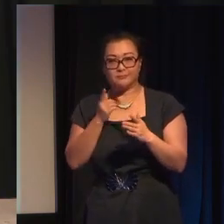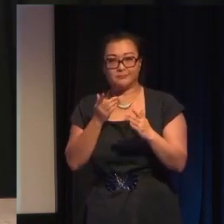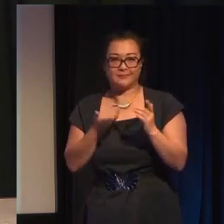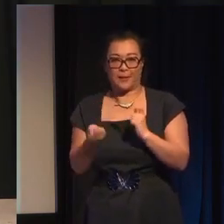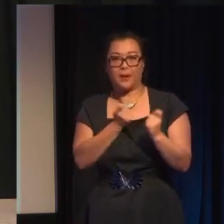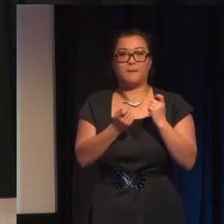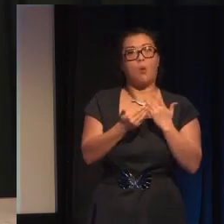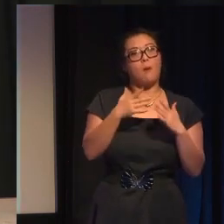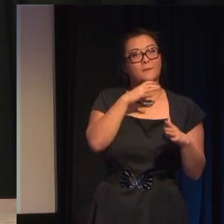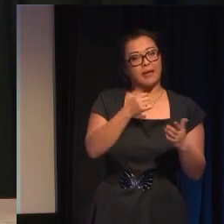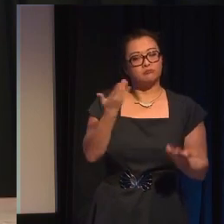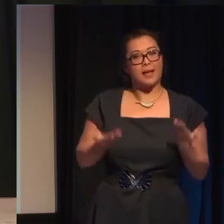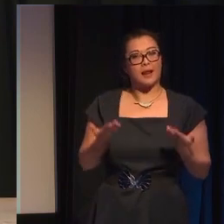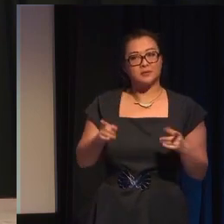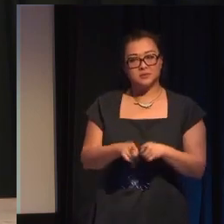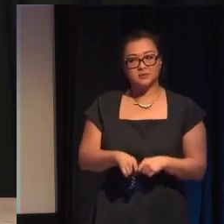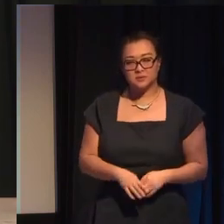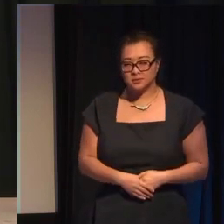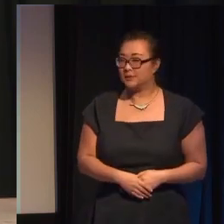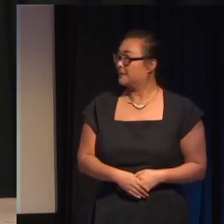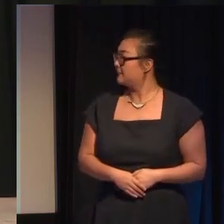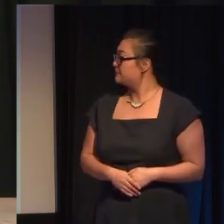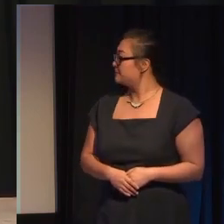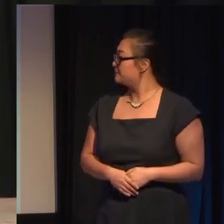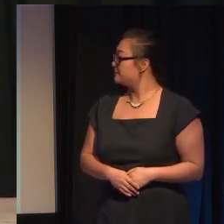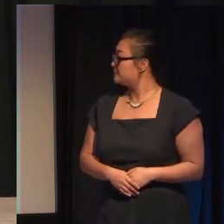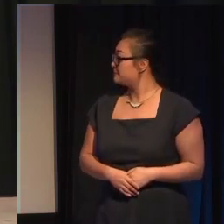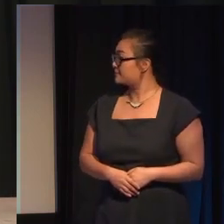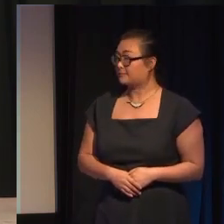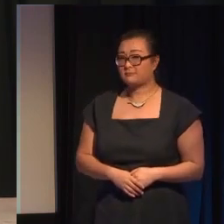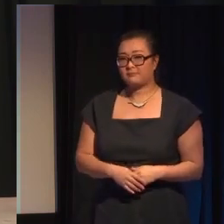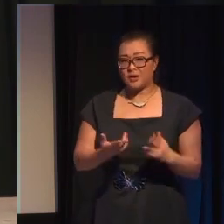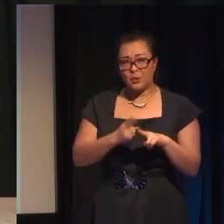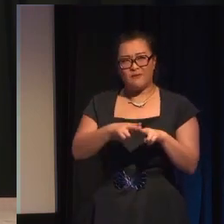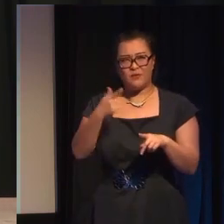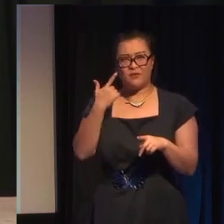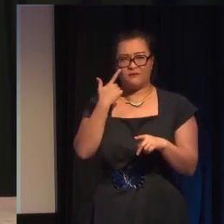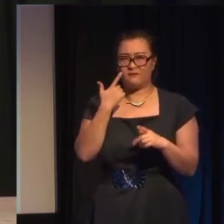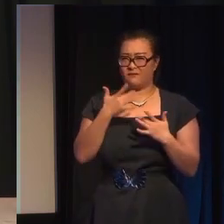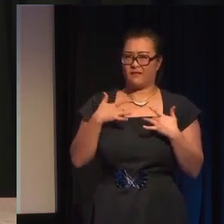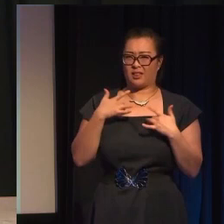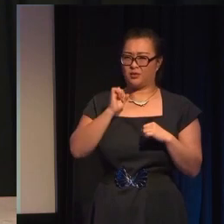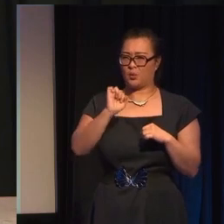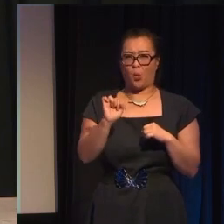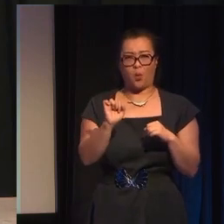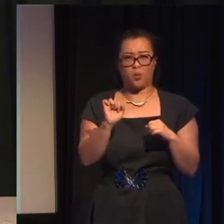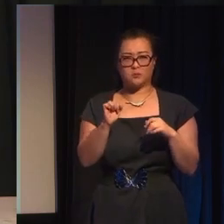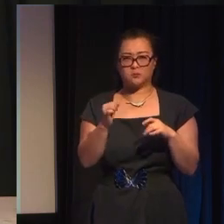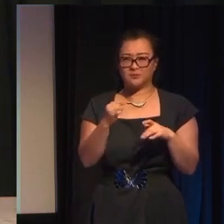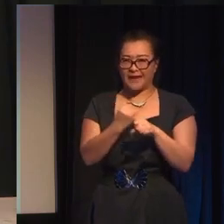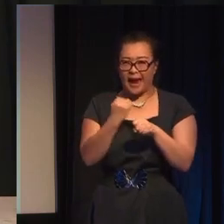then it's not a bad idea to shift things around and maybe just you know stick the white guy behind a desk every once in a while